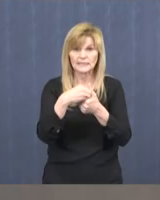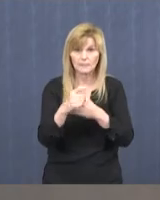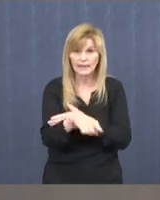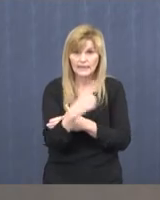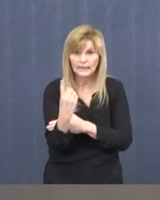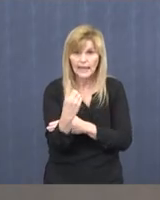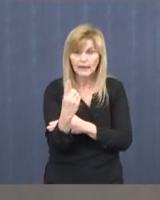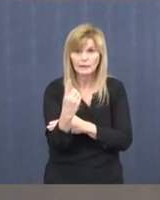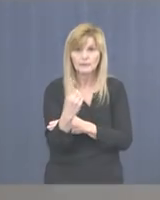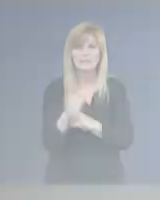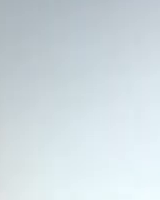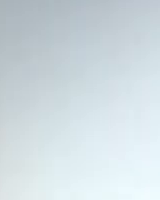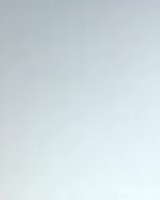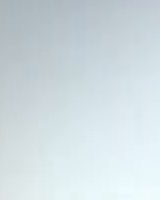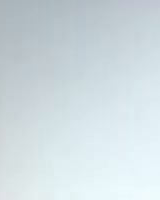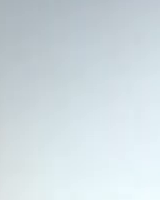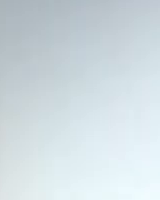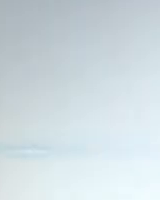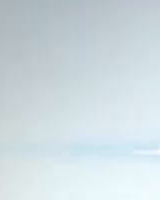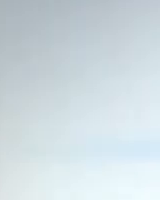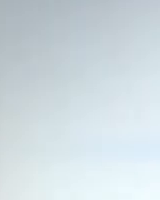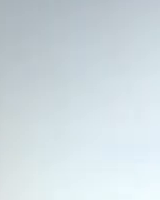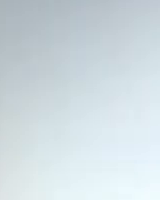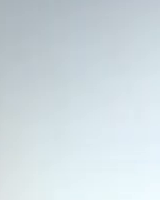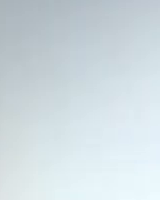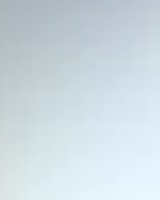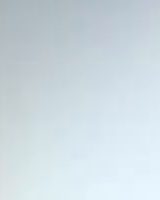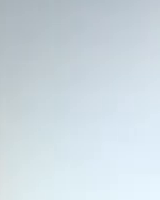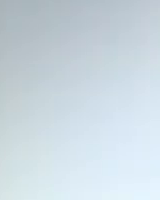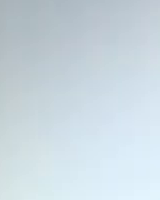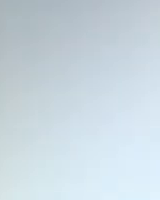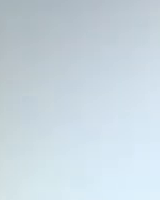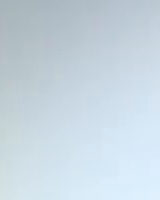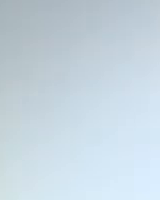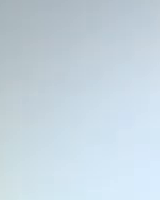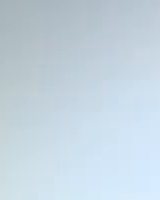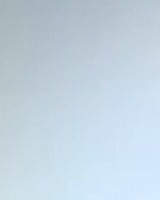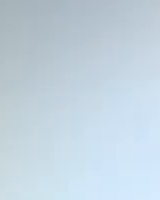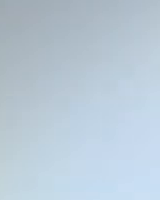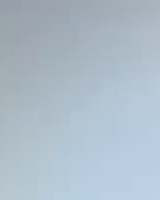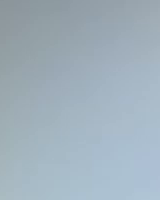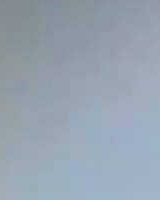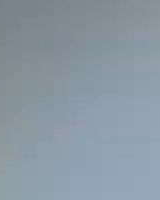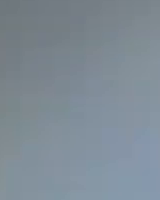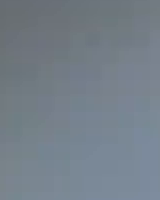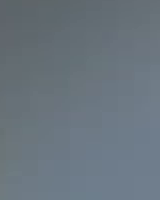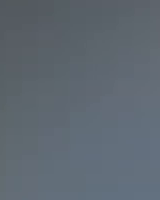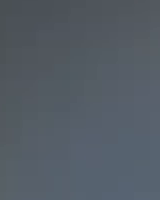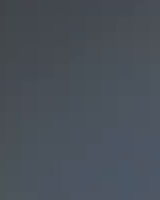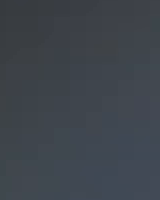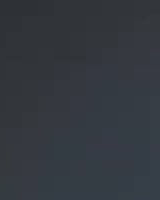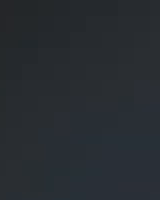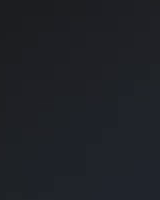stay healthy. Thank you. Thank you.